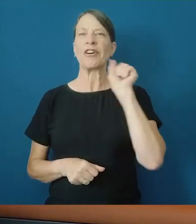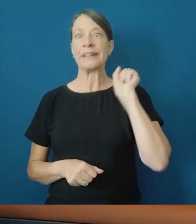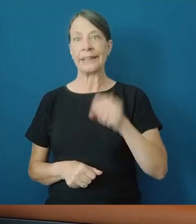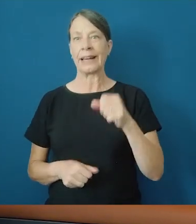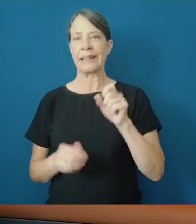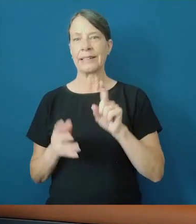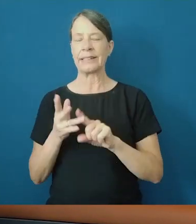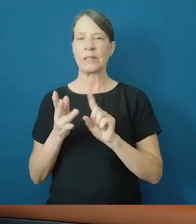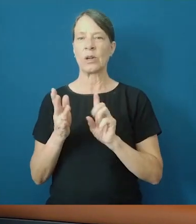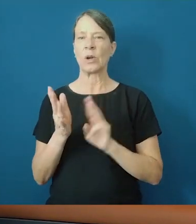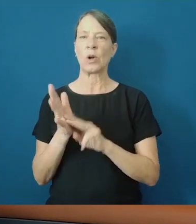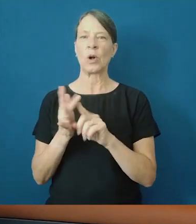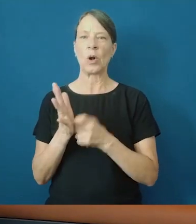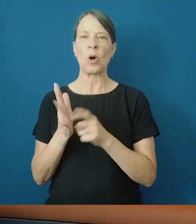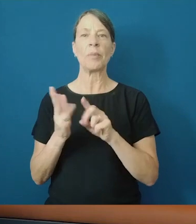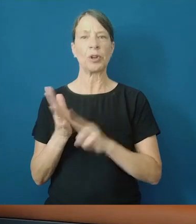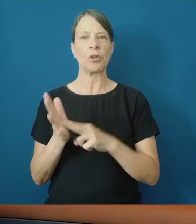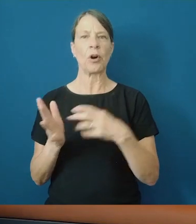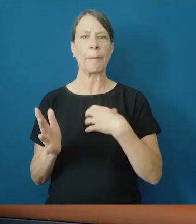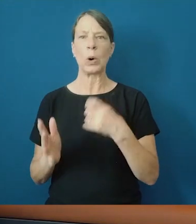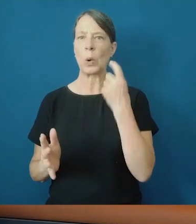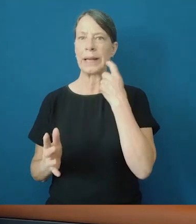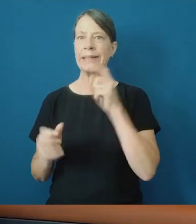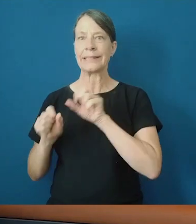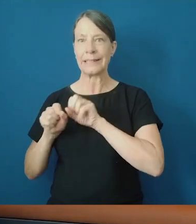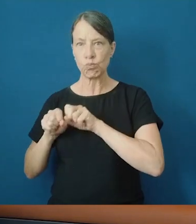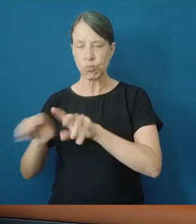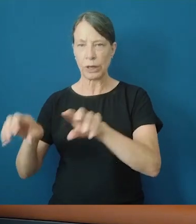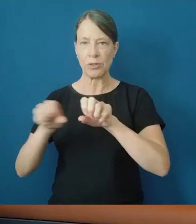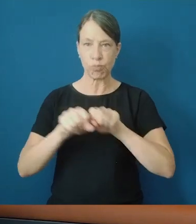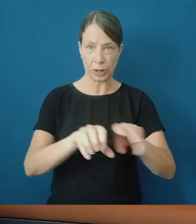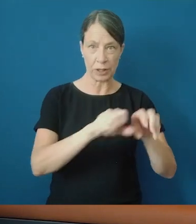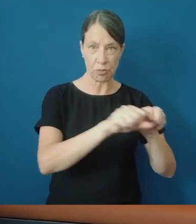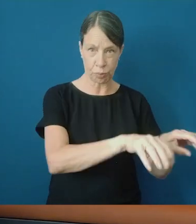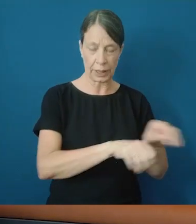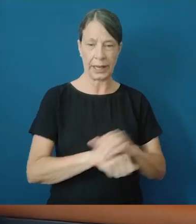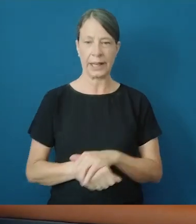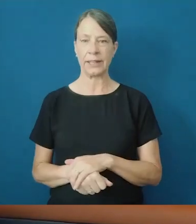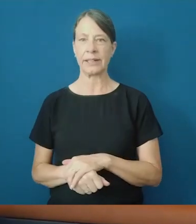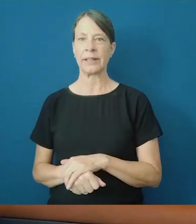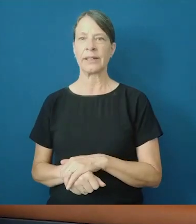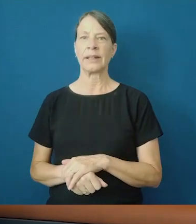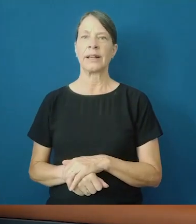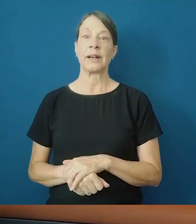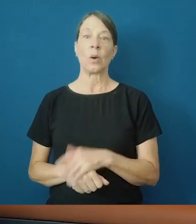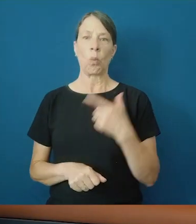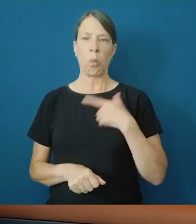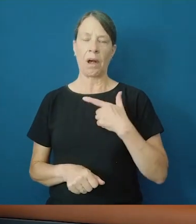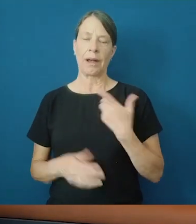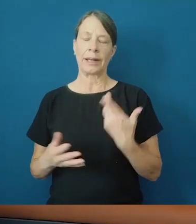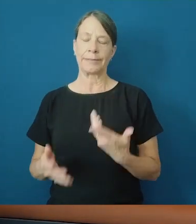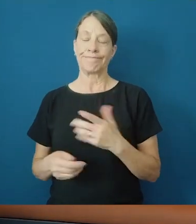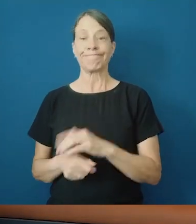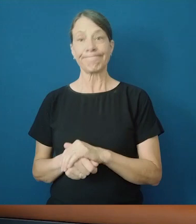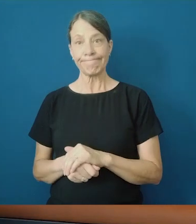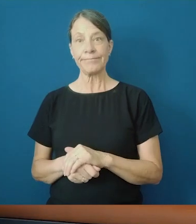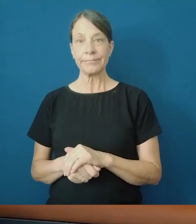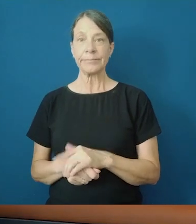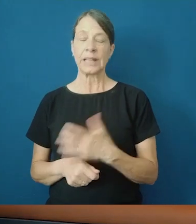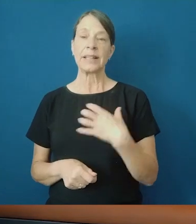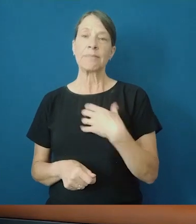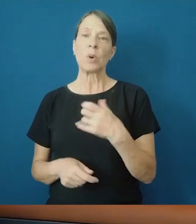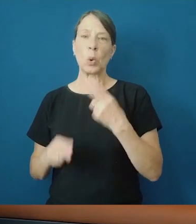and that seems to be a mix between the virus itself being more infectious, but also the fact that it's much better at